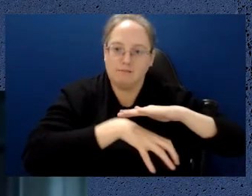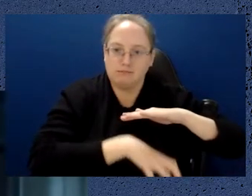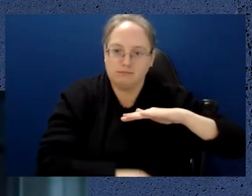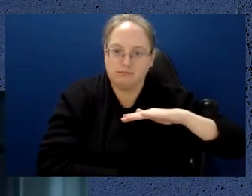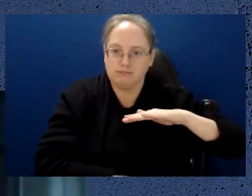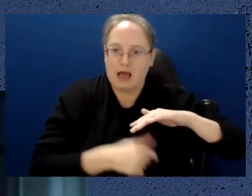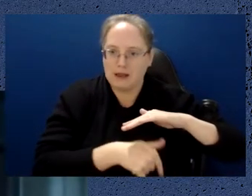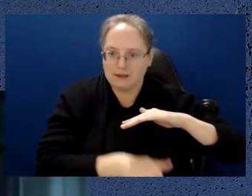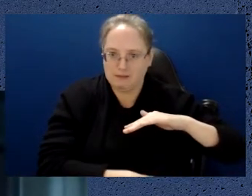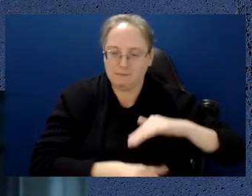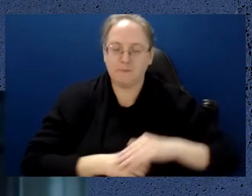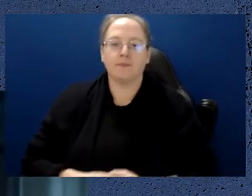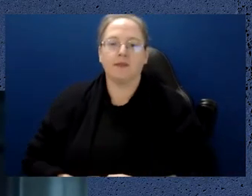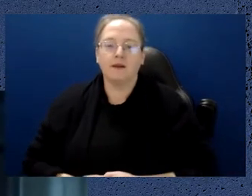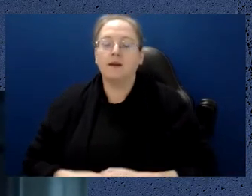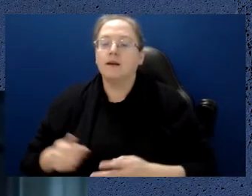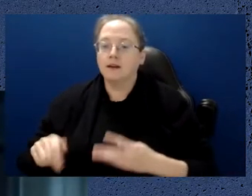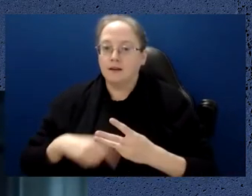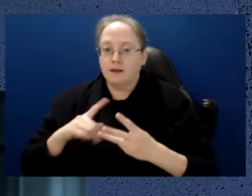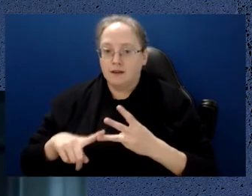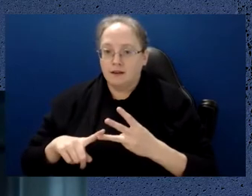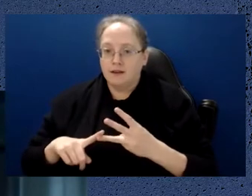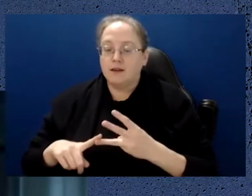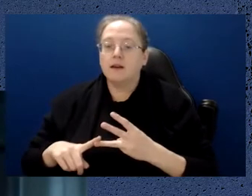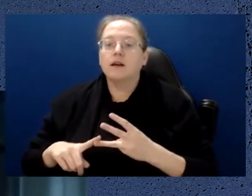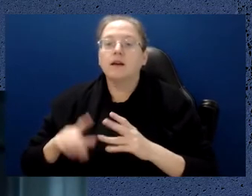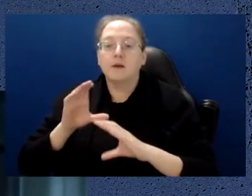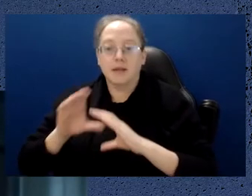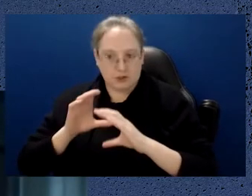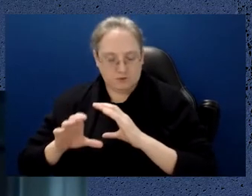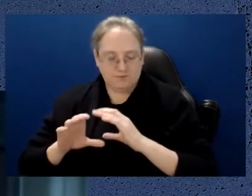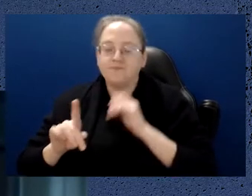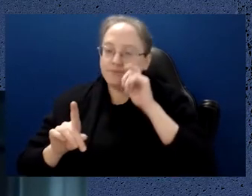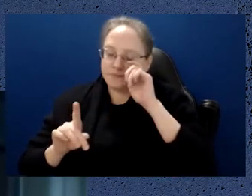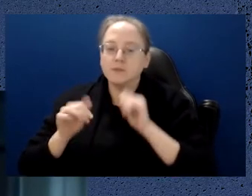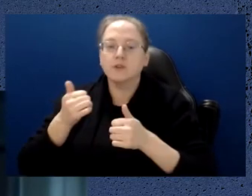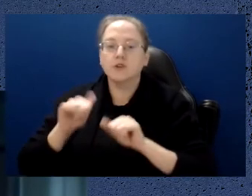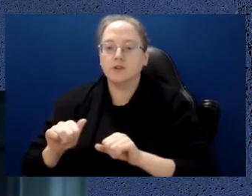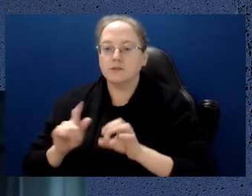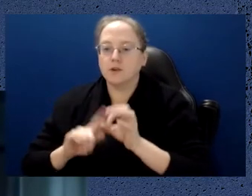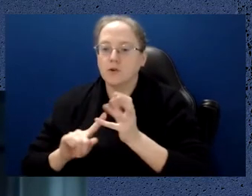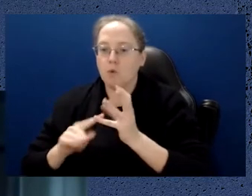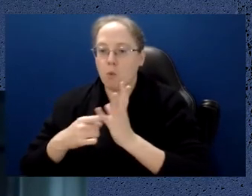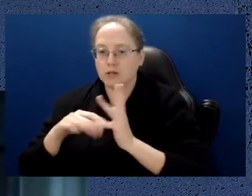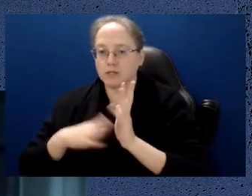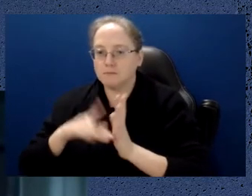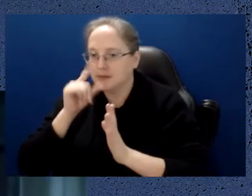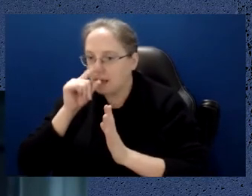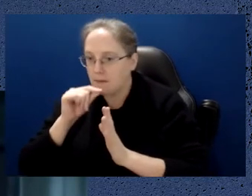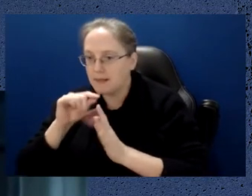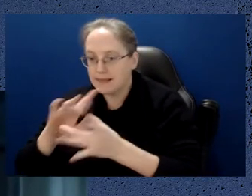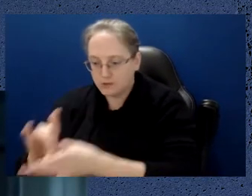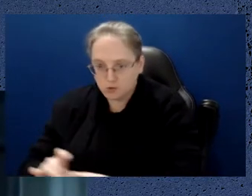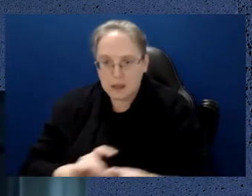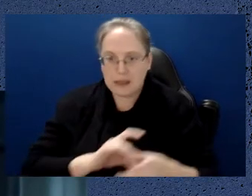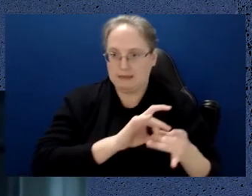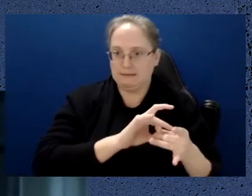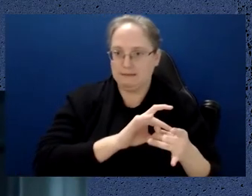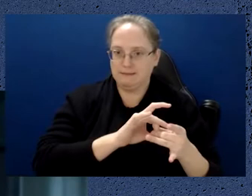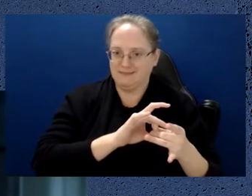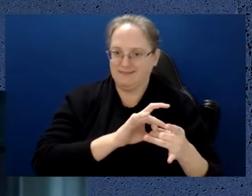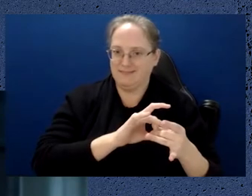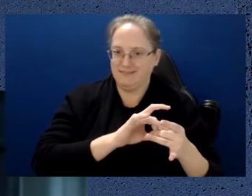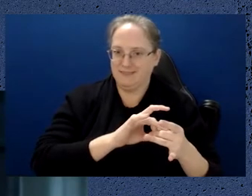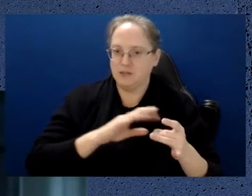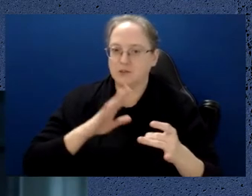quantum communications, which is using these quantum capabilities to provide you communication links that are